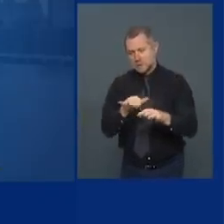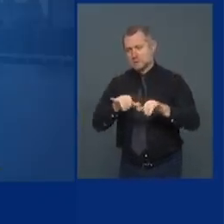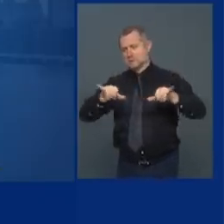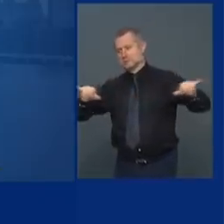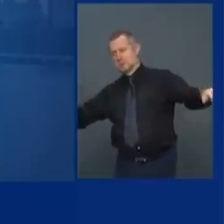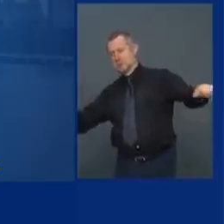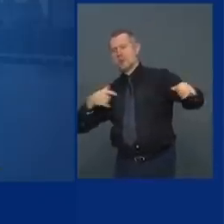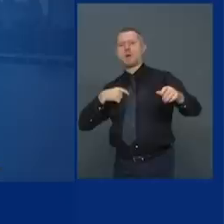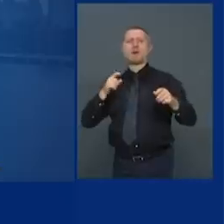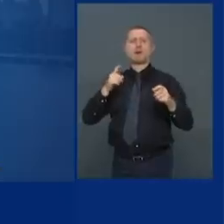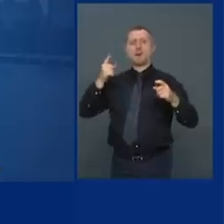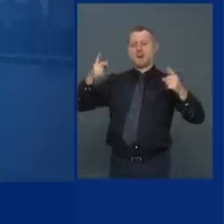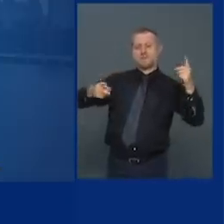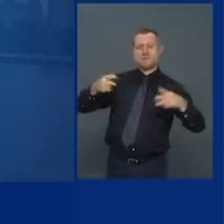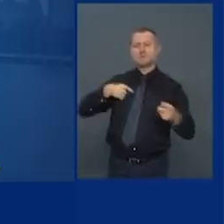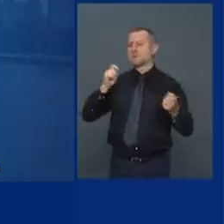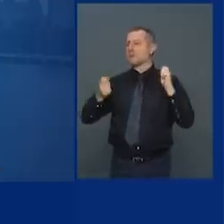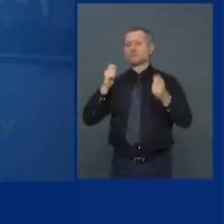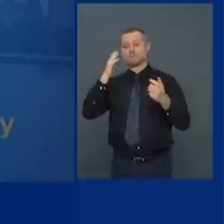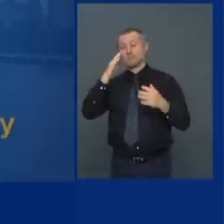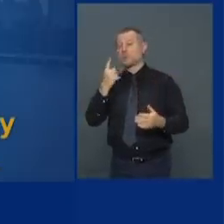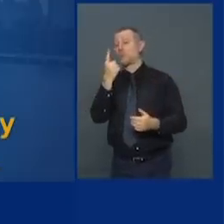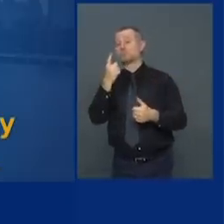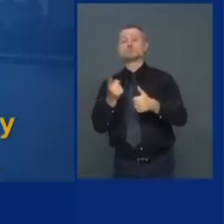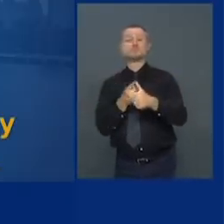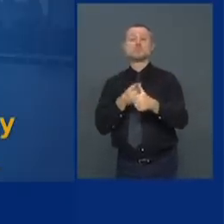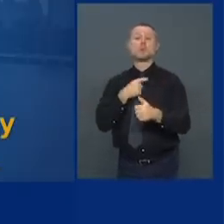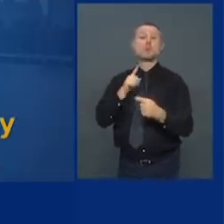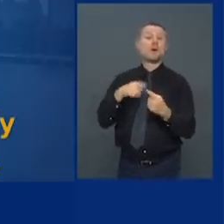and one of them is when you get a vaccine